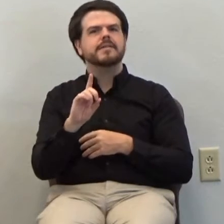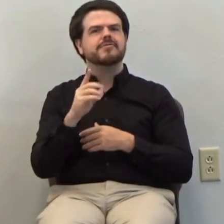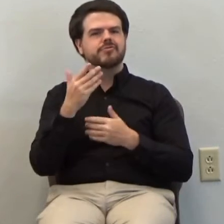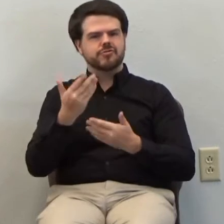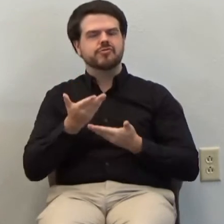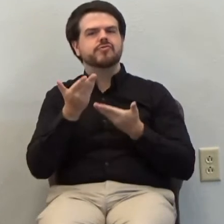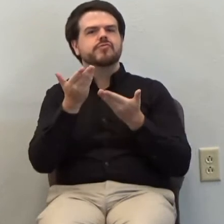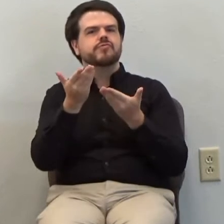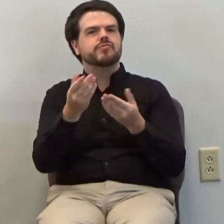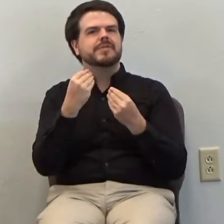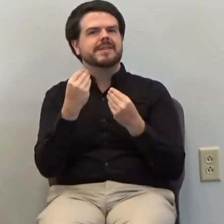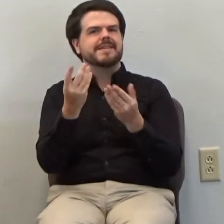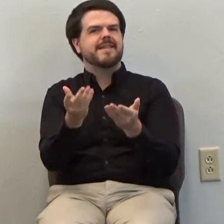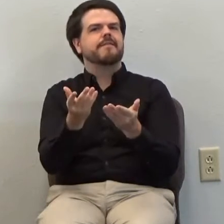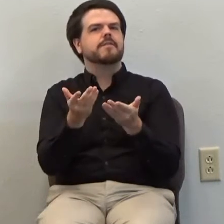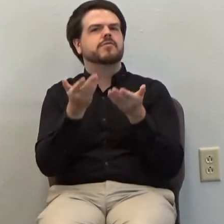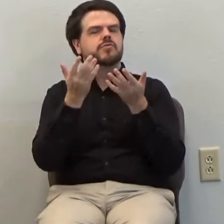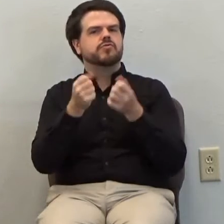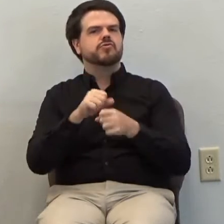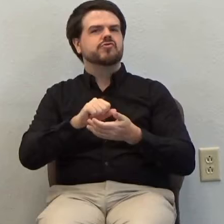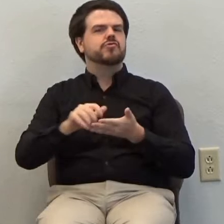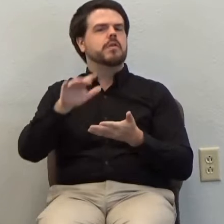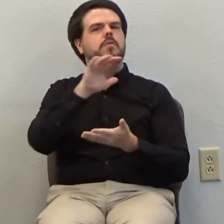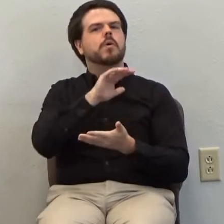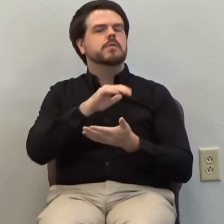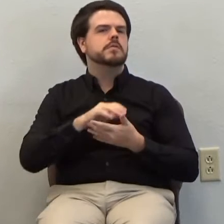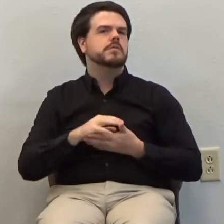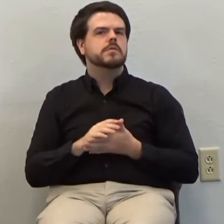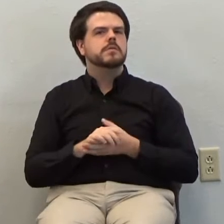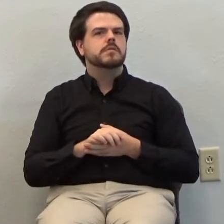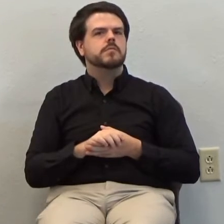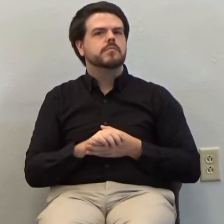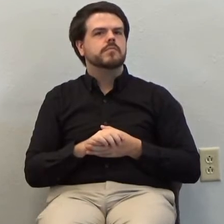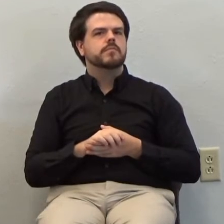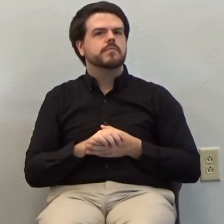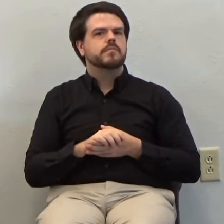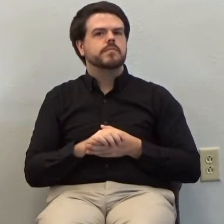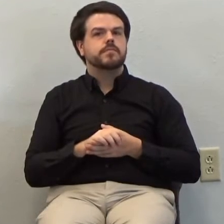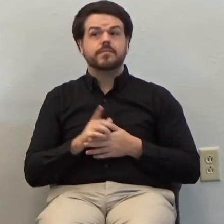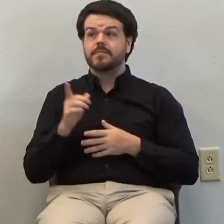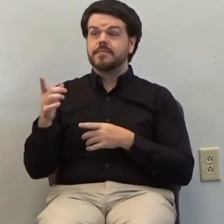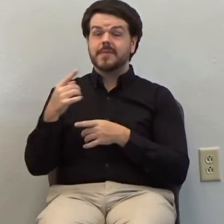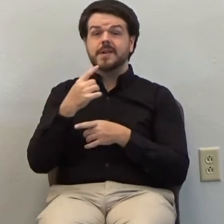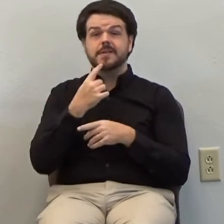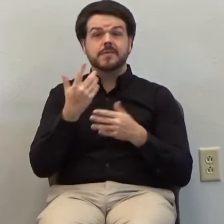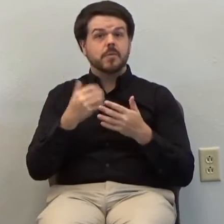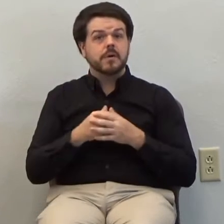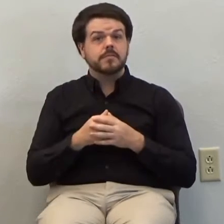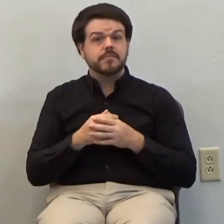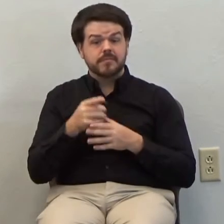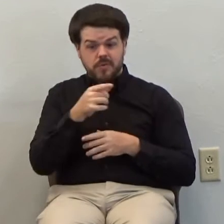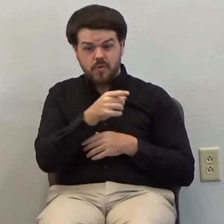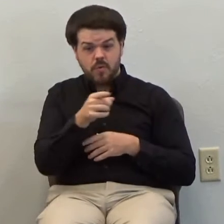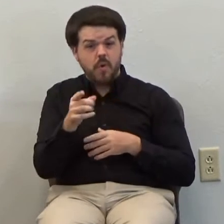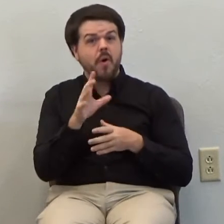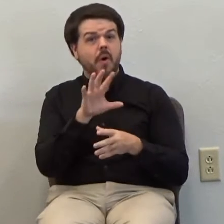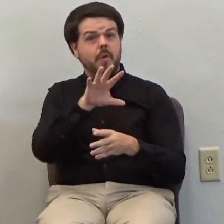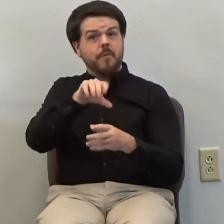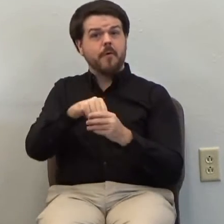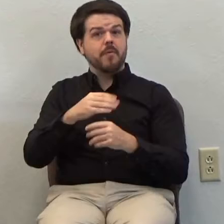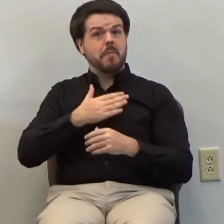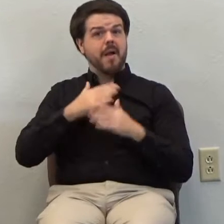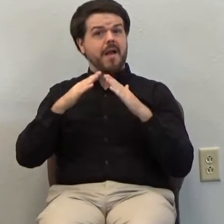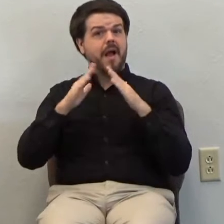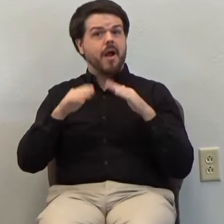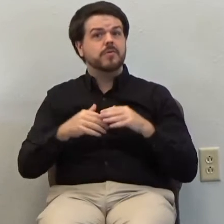all His obligations towards you. But He does say, you are part of my household, and there are